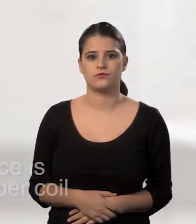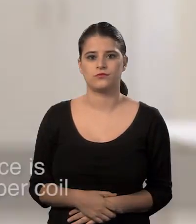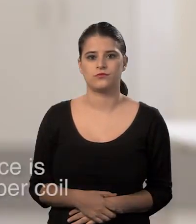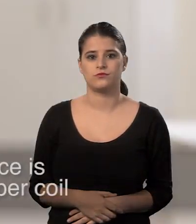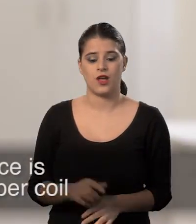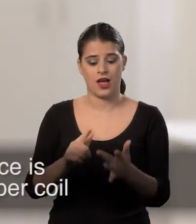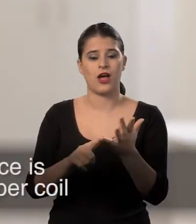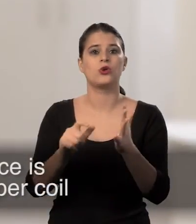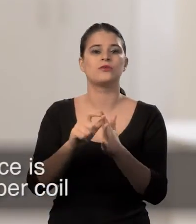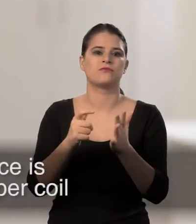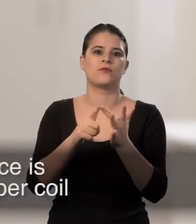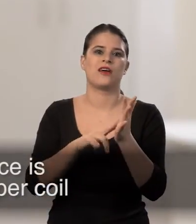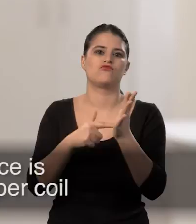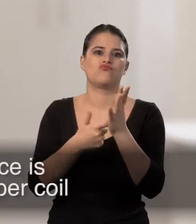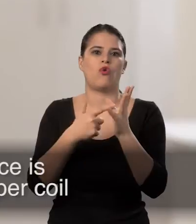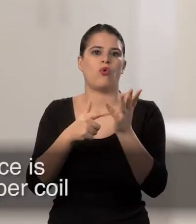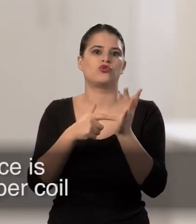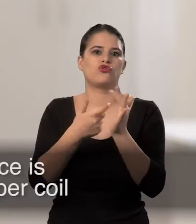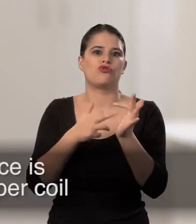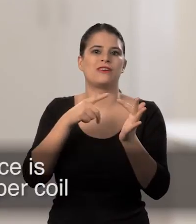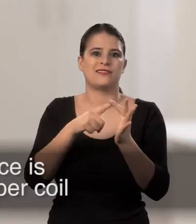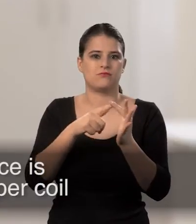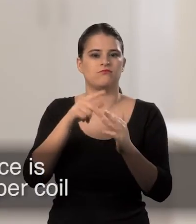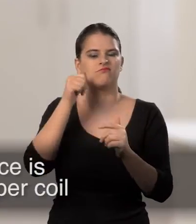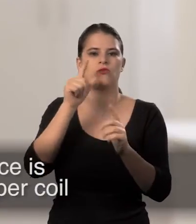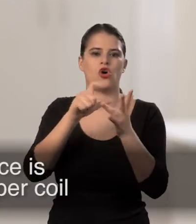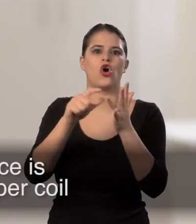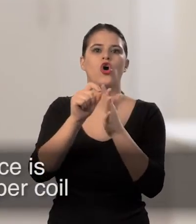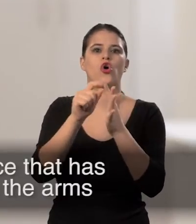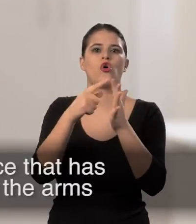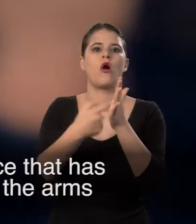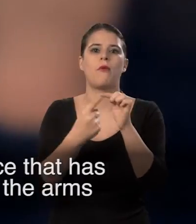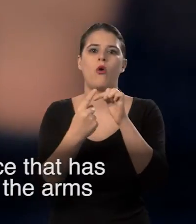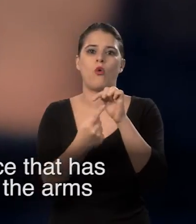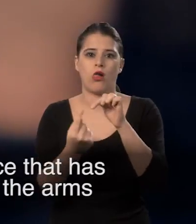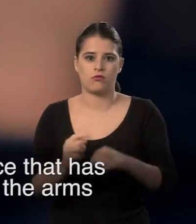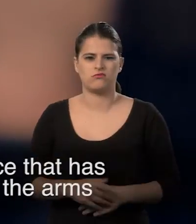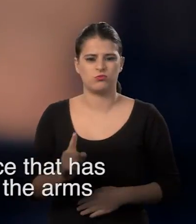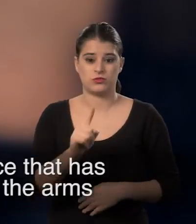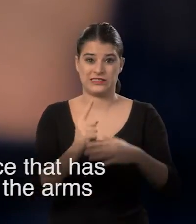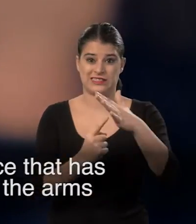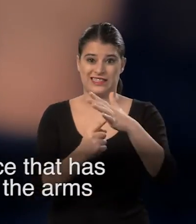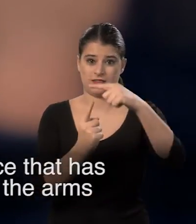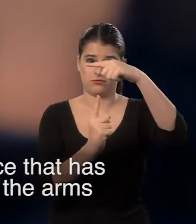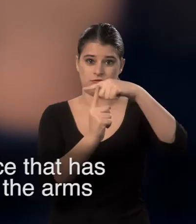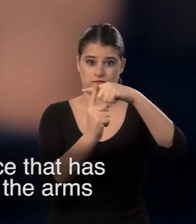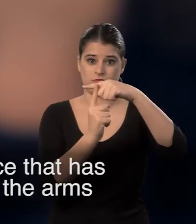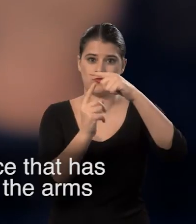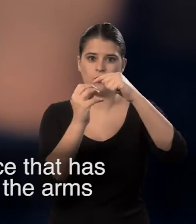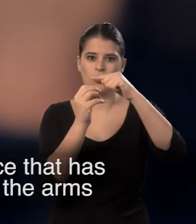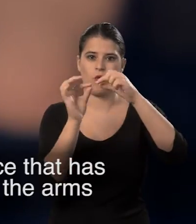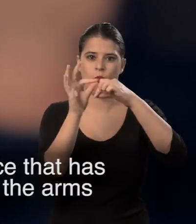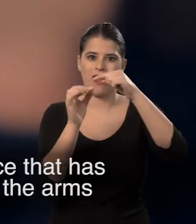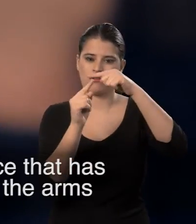The IUD, or intrauterine device, is sometimes known as the copper coil. It is a small, flexible, T-shaped